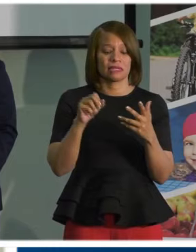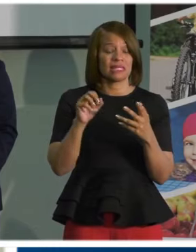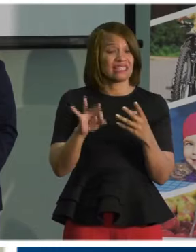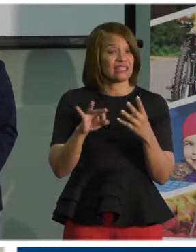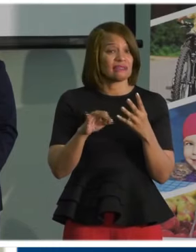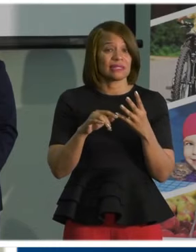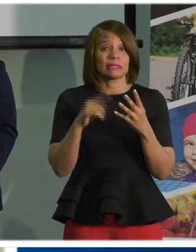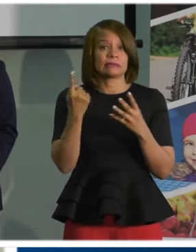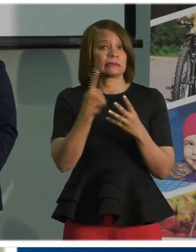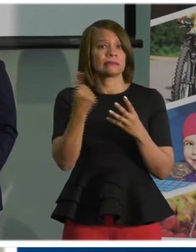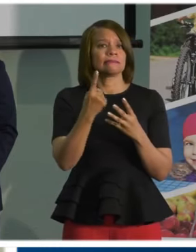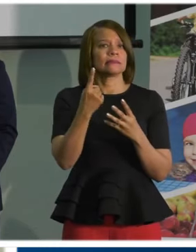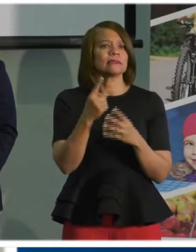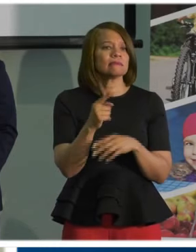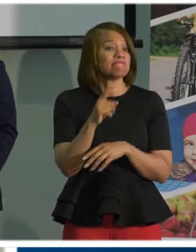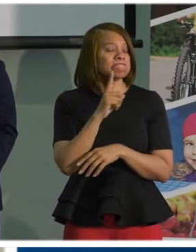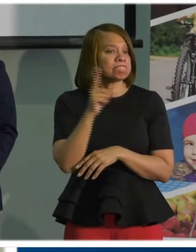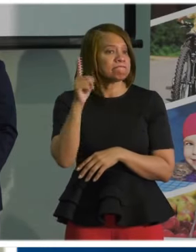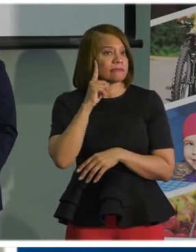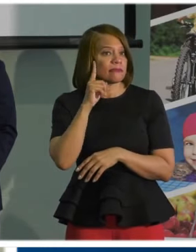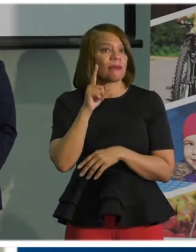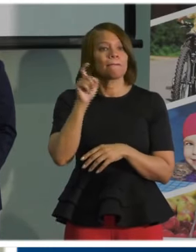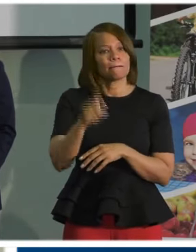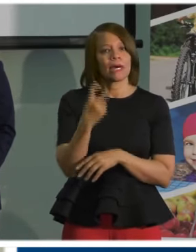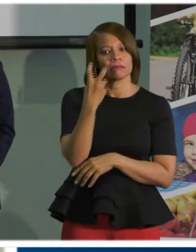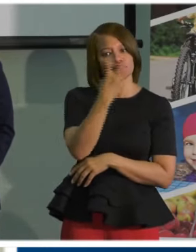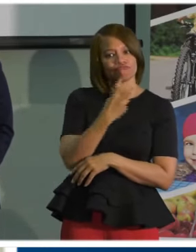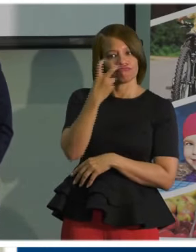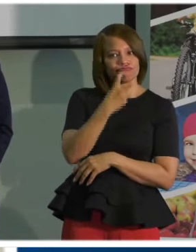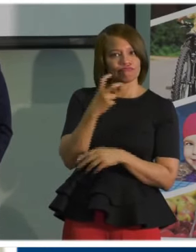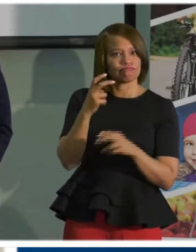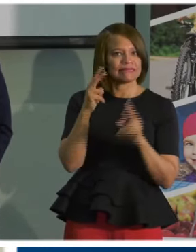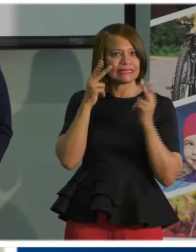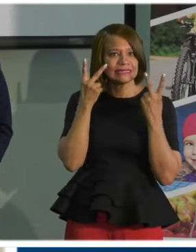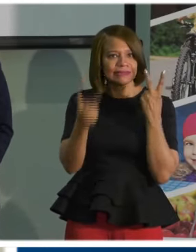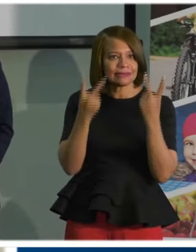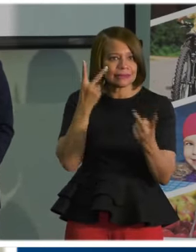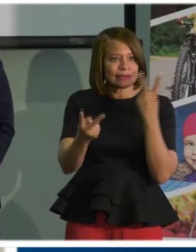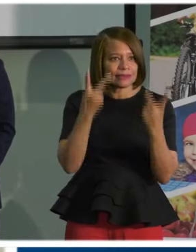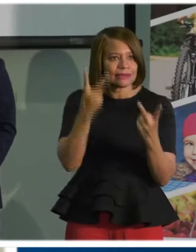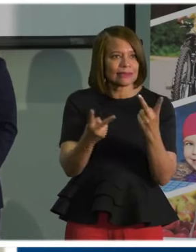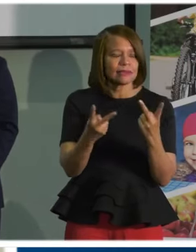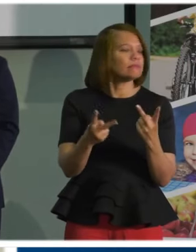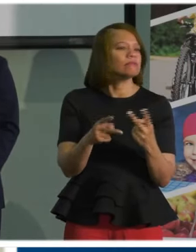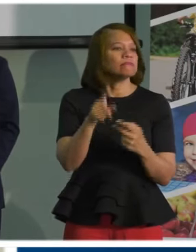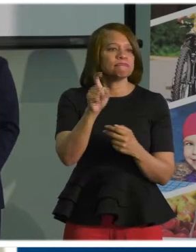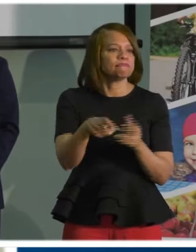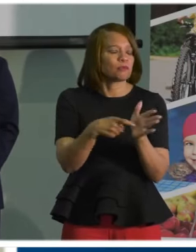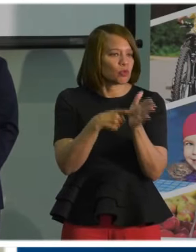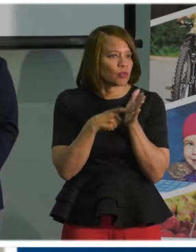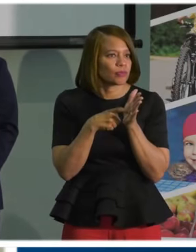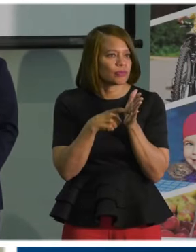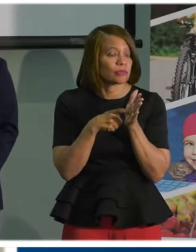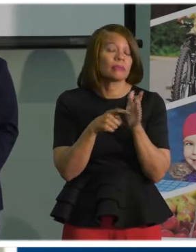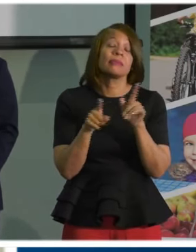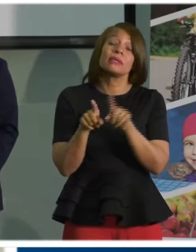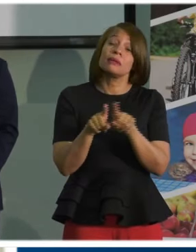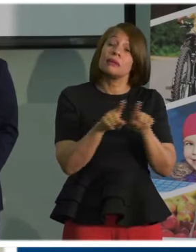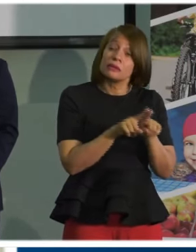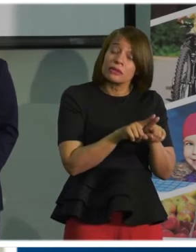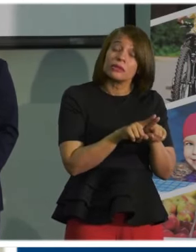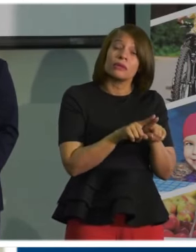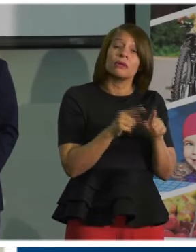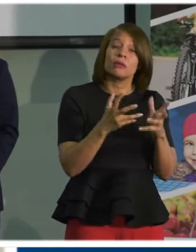mouth to be visible. Again, I want to stress that